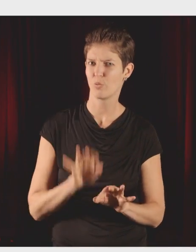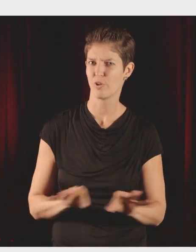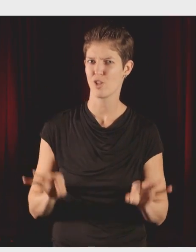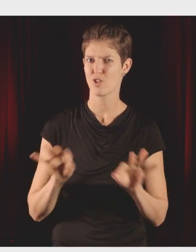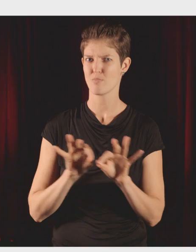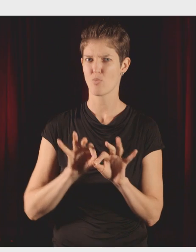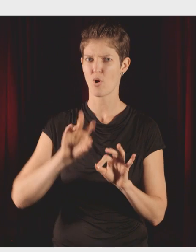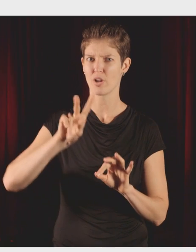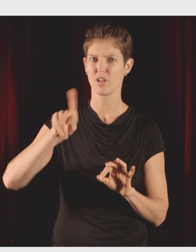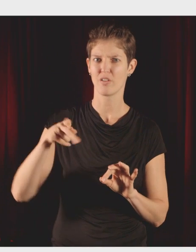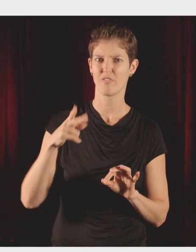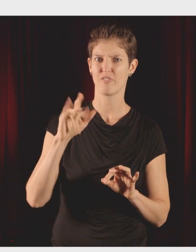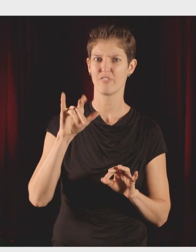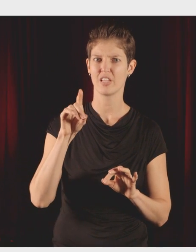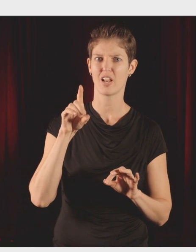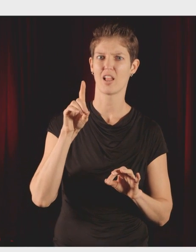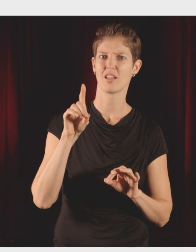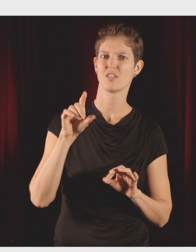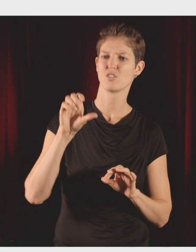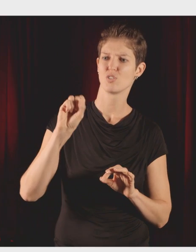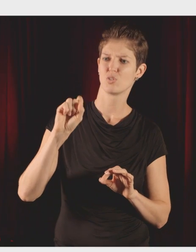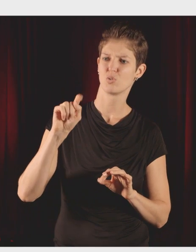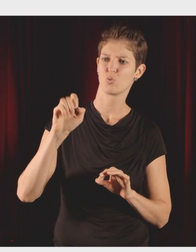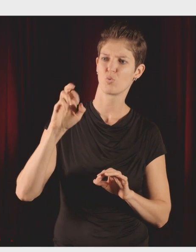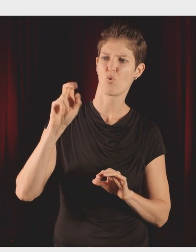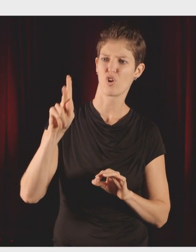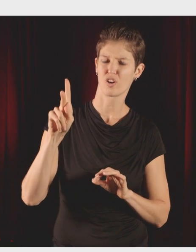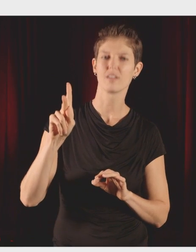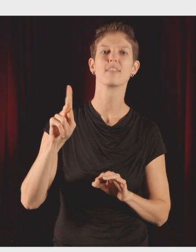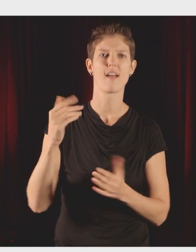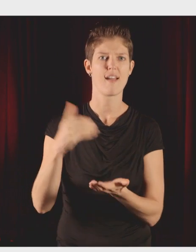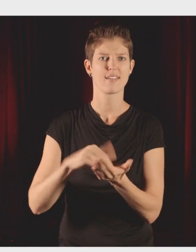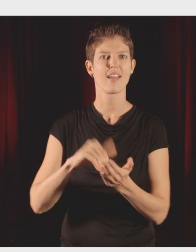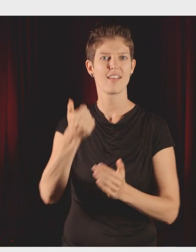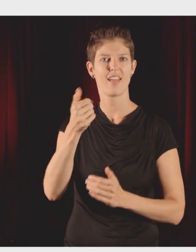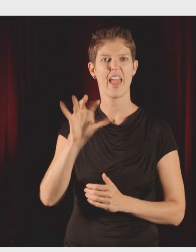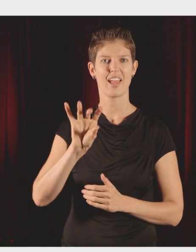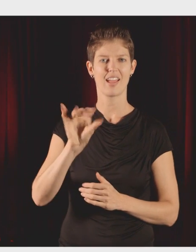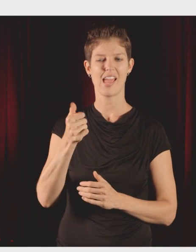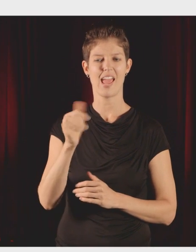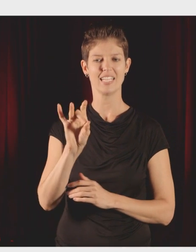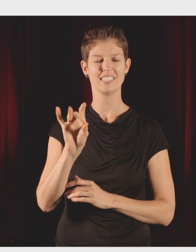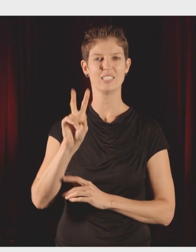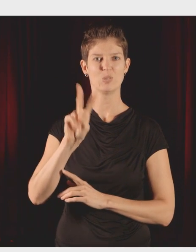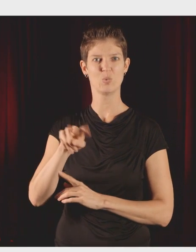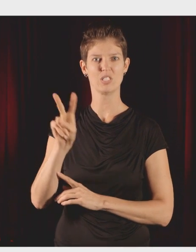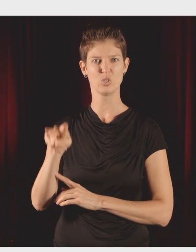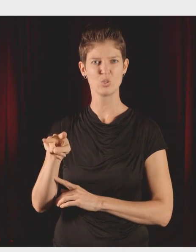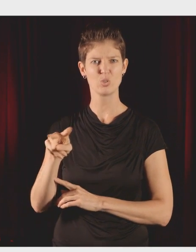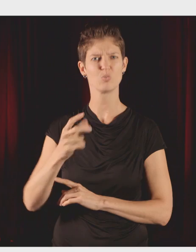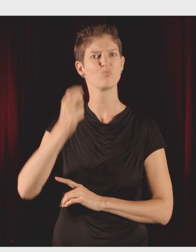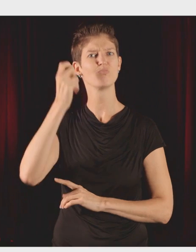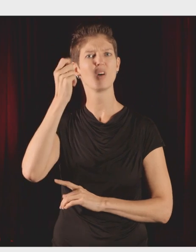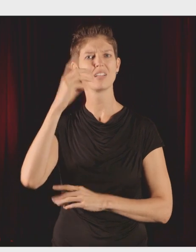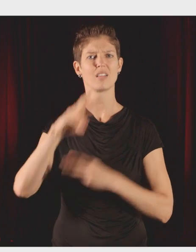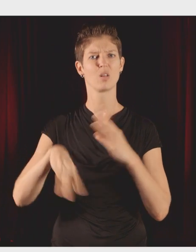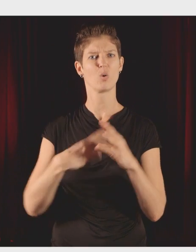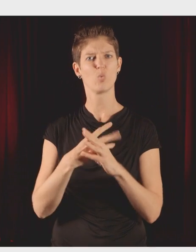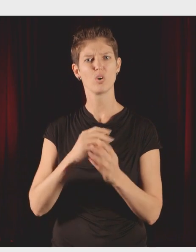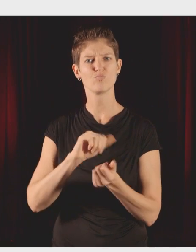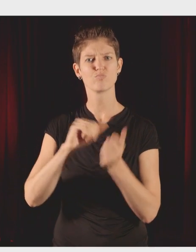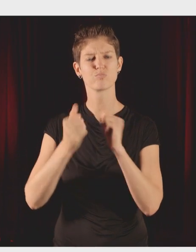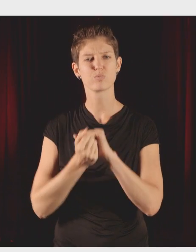stork. This is a really important story. Go back to 1822, and the world is